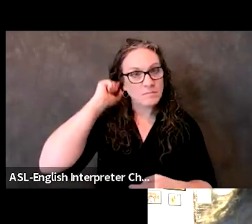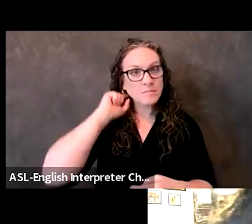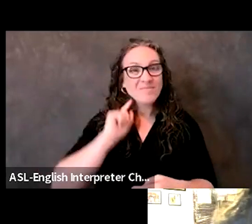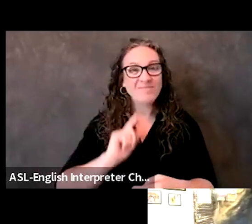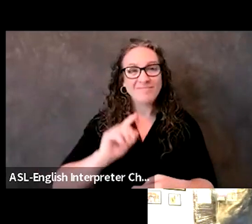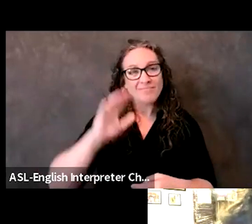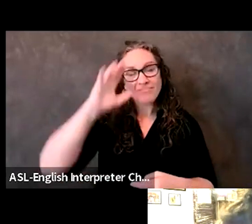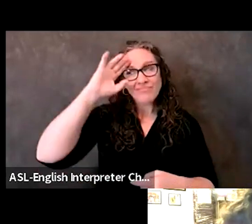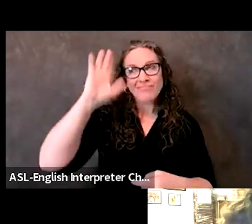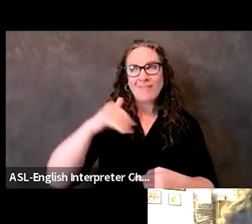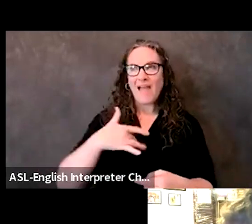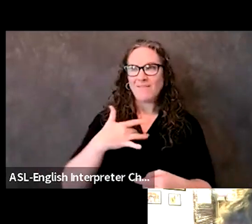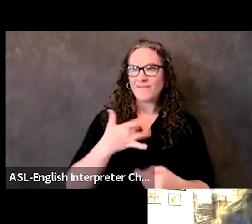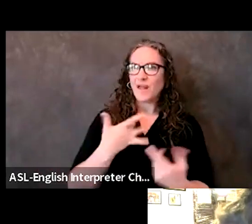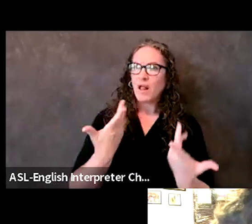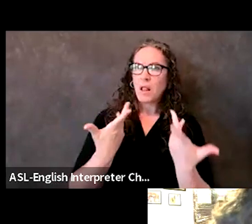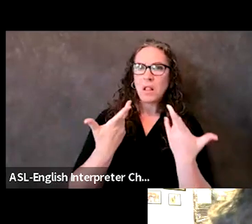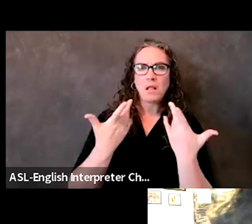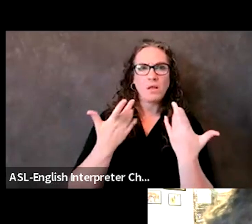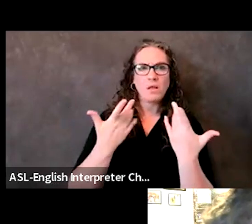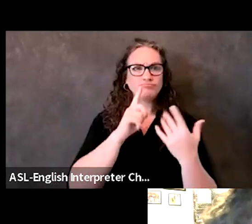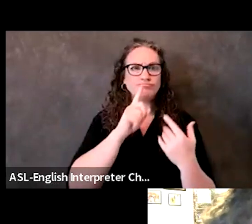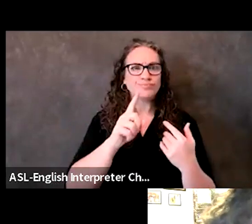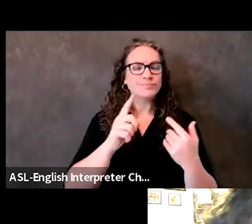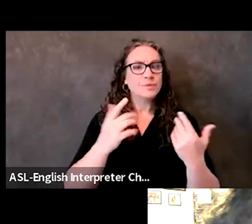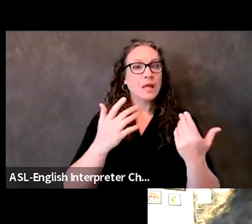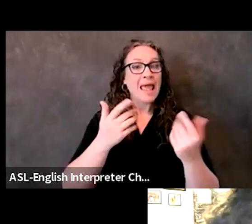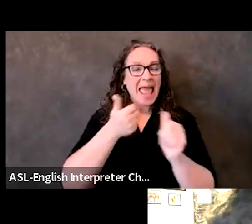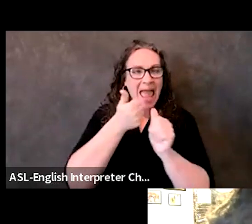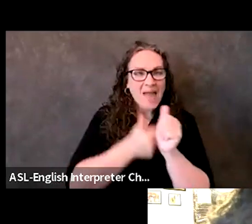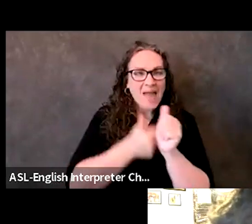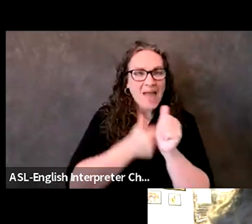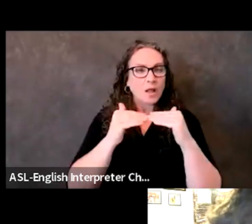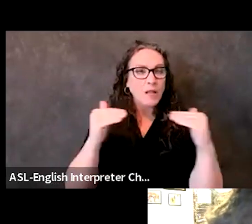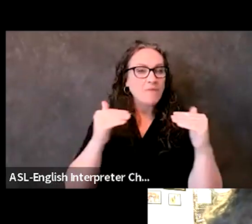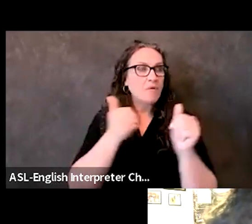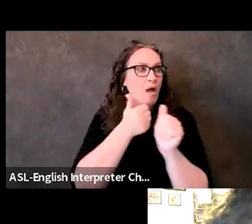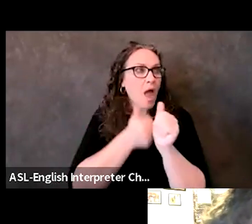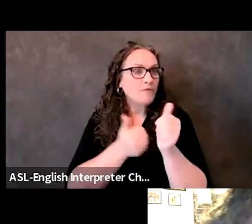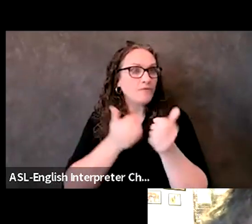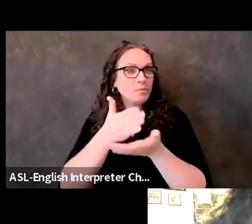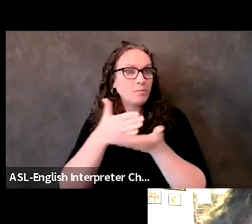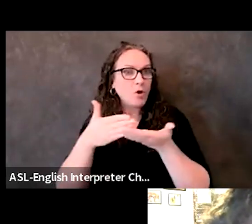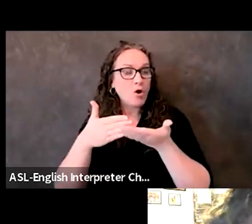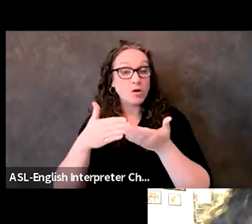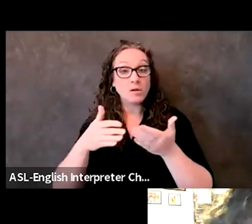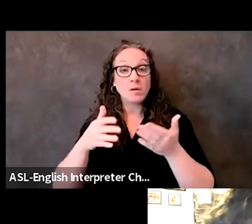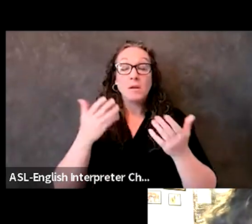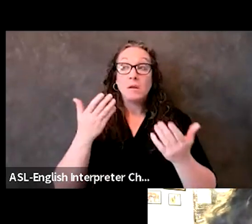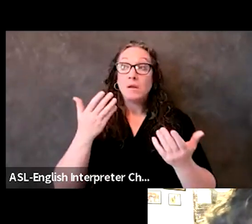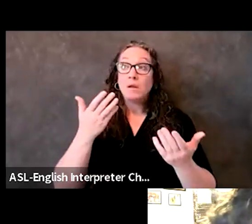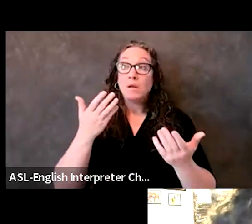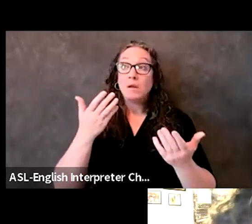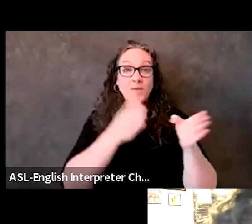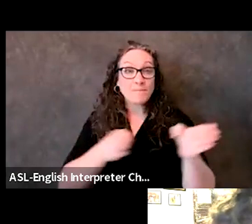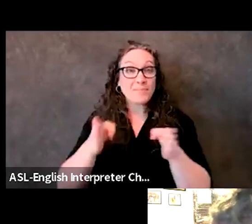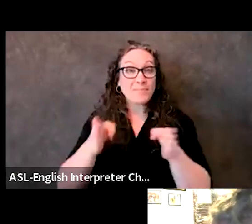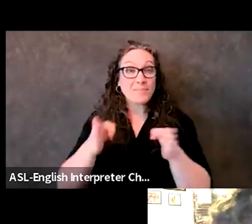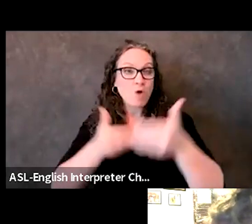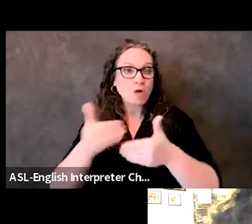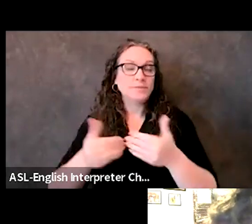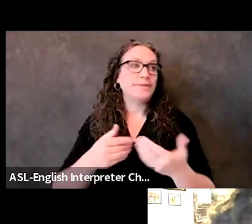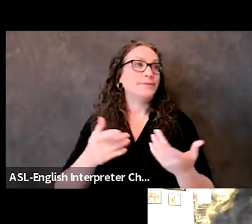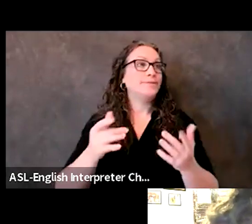part of the planning process, whether it's hazard mitigation, emergency